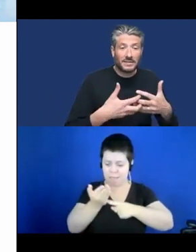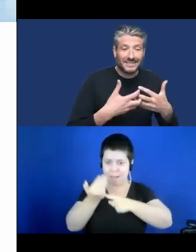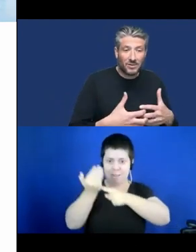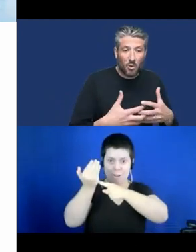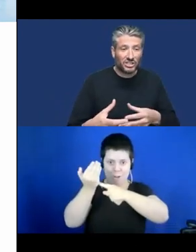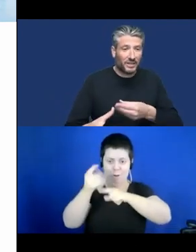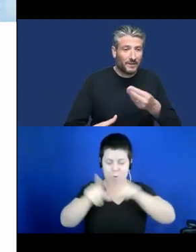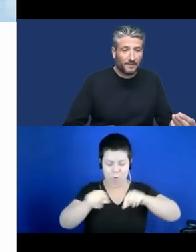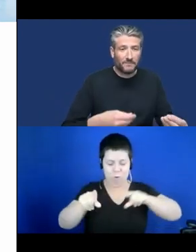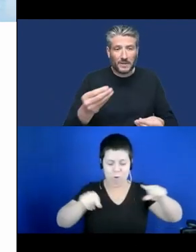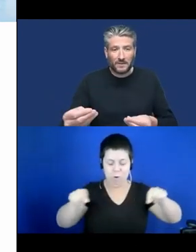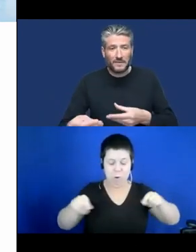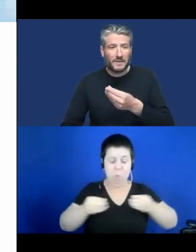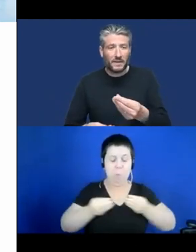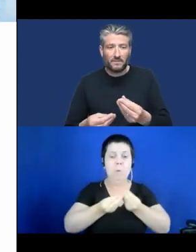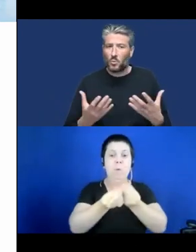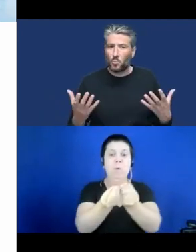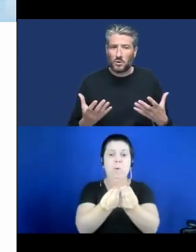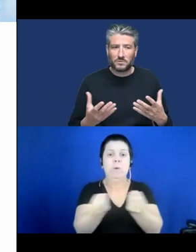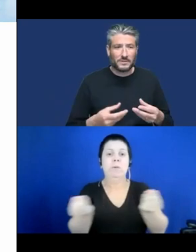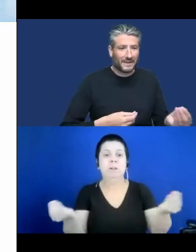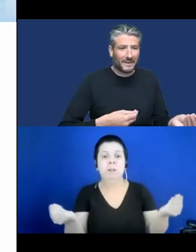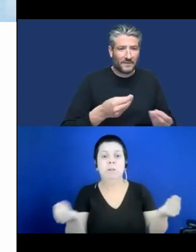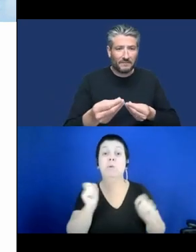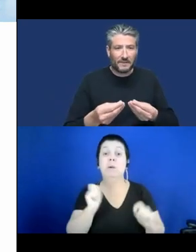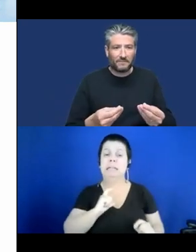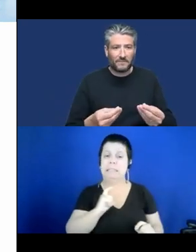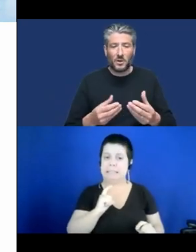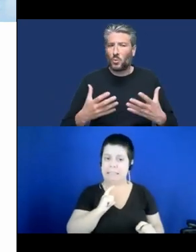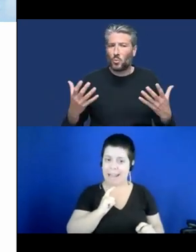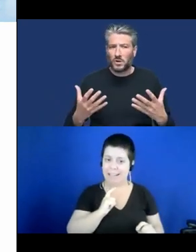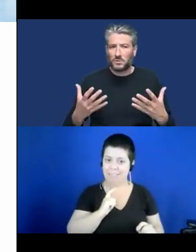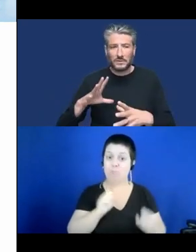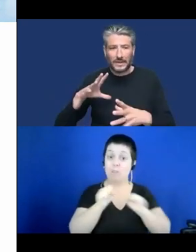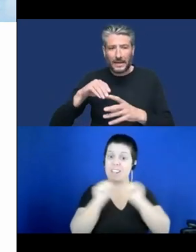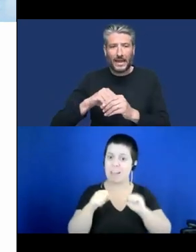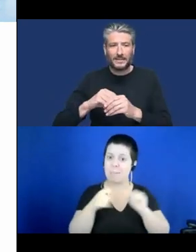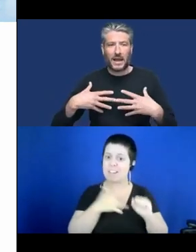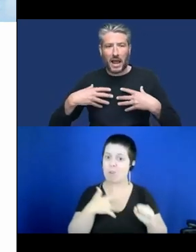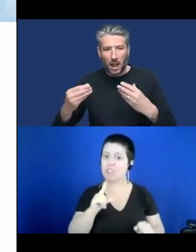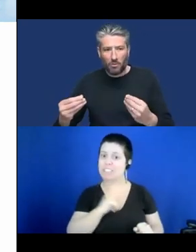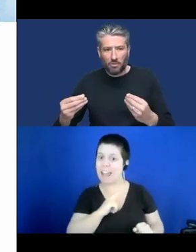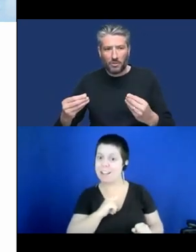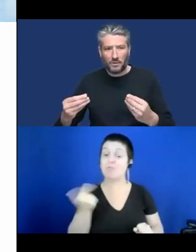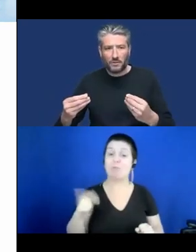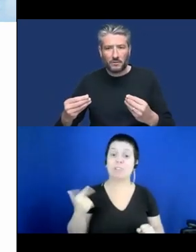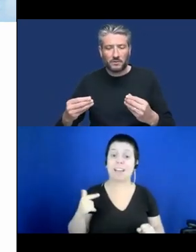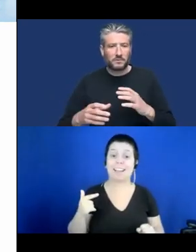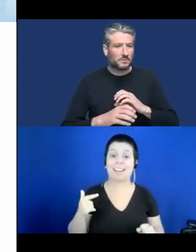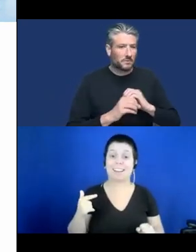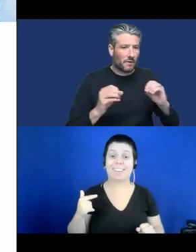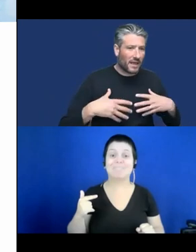is included in the health system, and what is not. It's very often a political